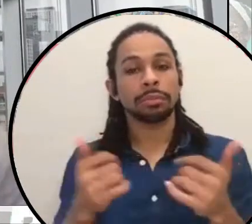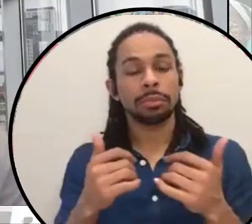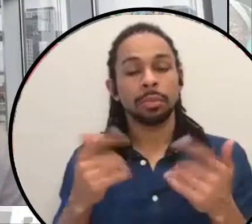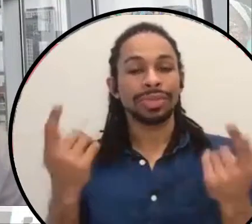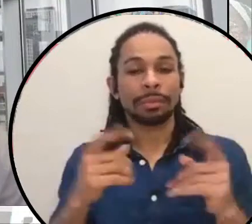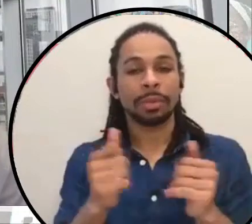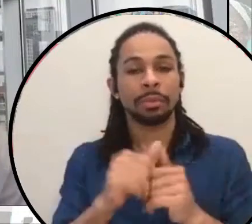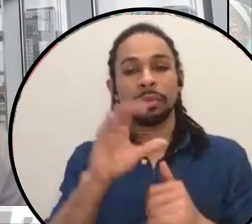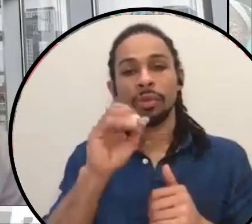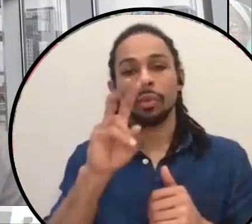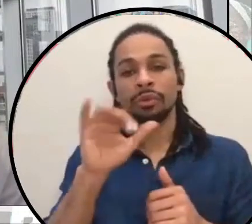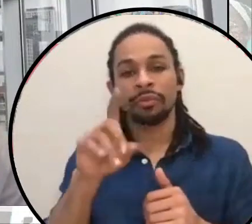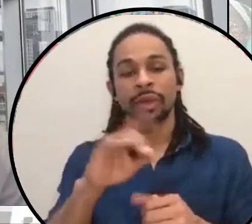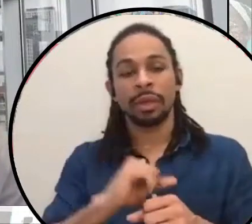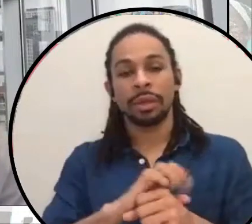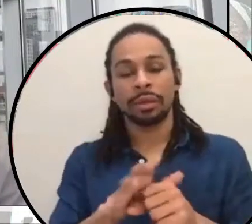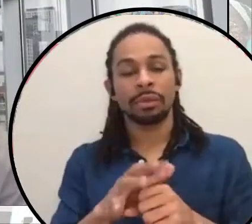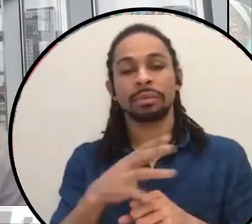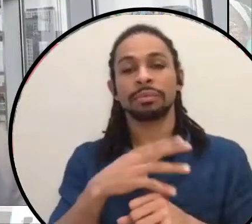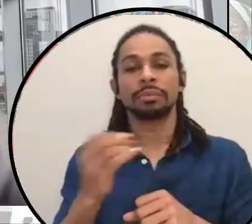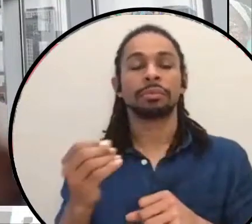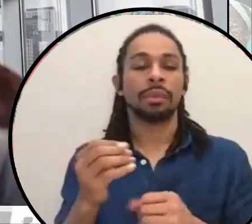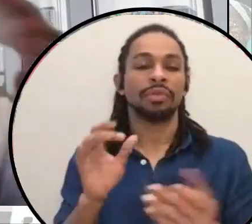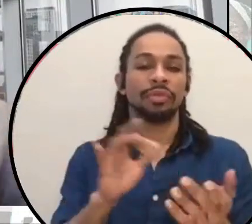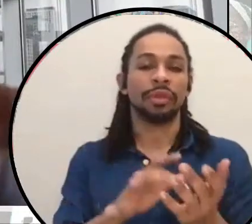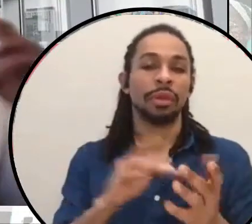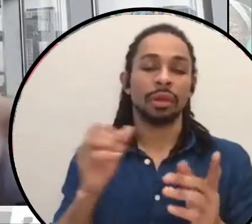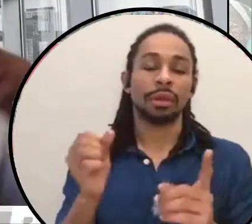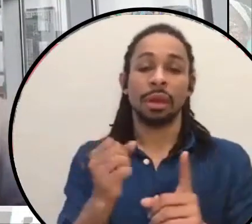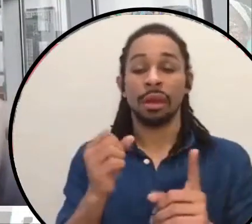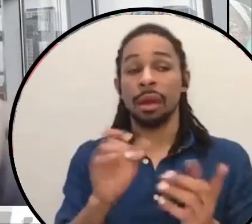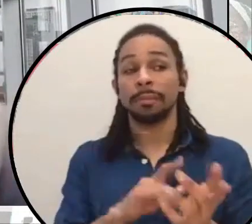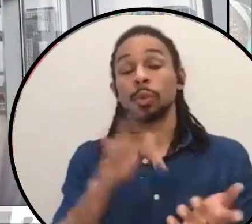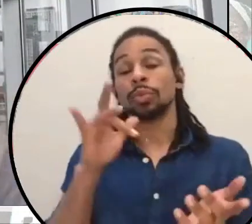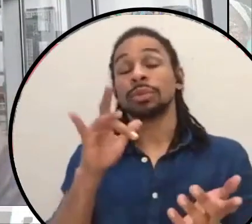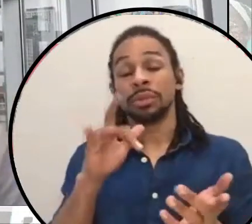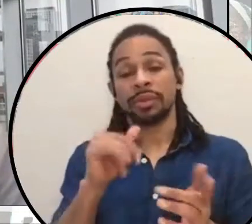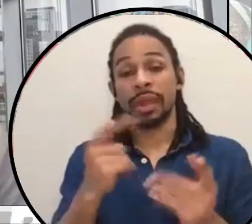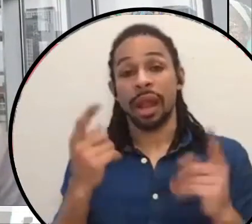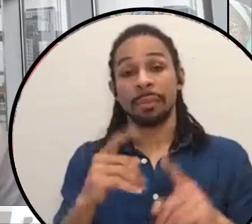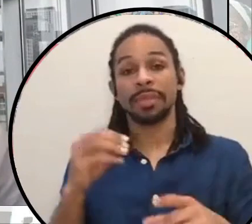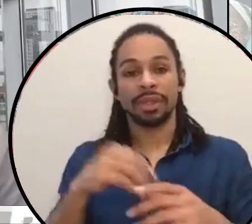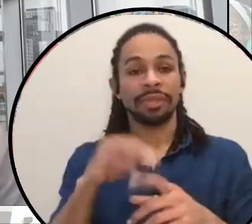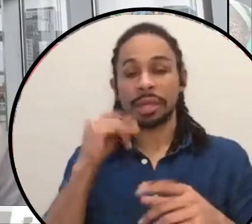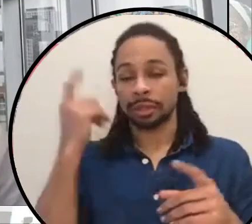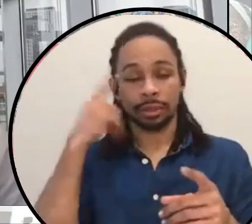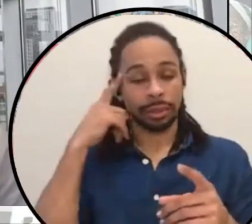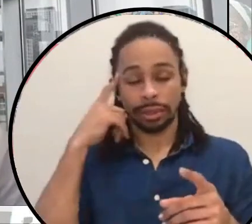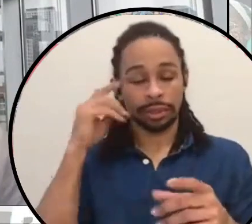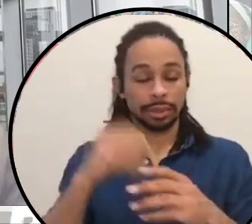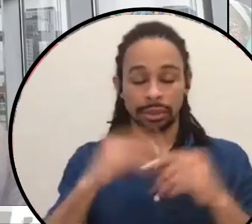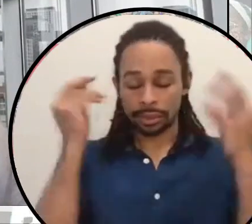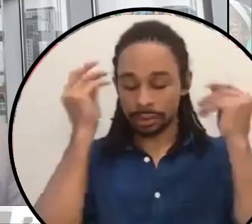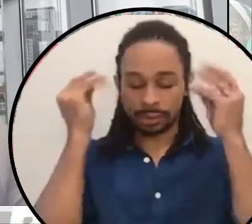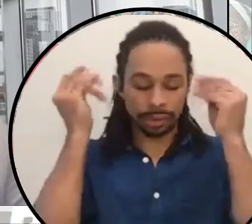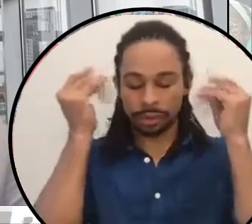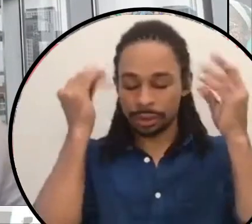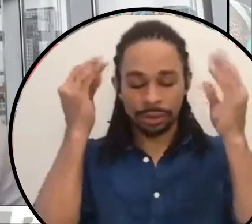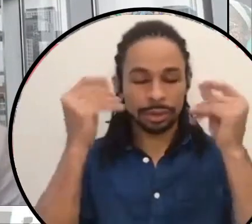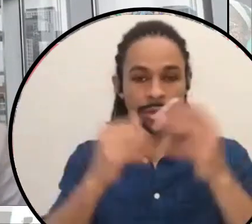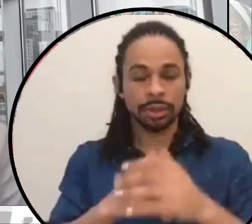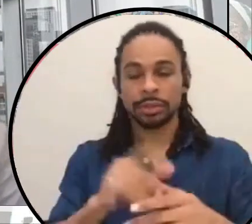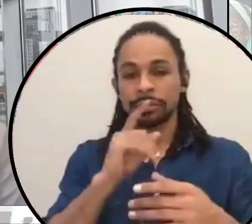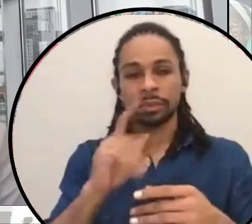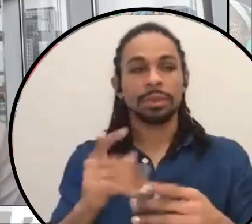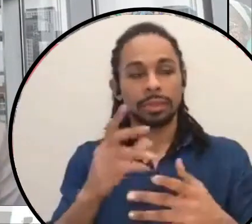other things, you know, the abuses that go on and that's ringing in my head right now. Uh, I mean, abolition is